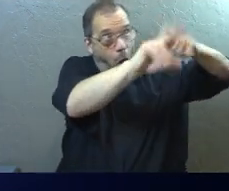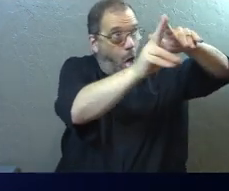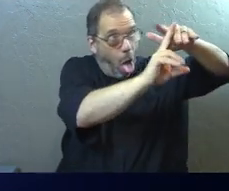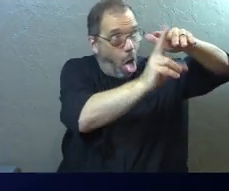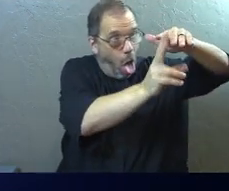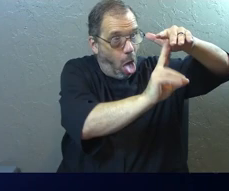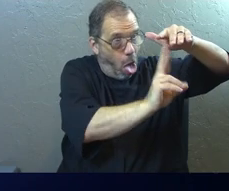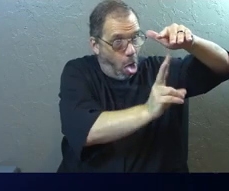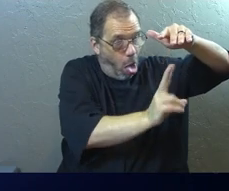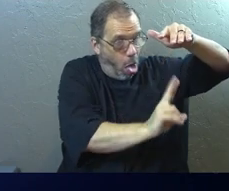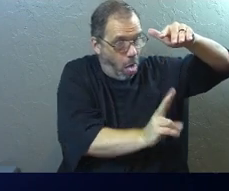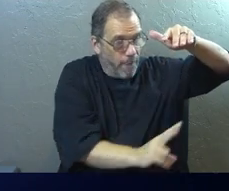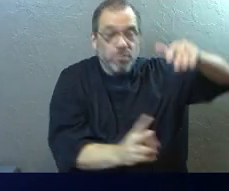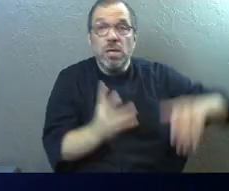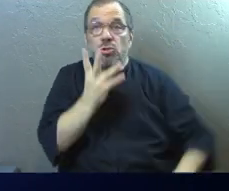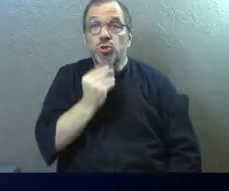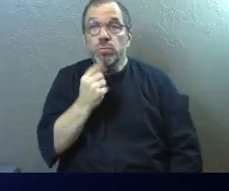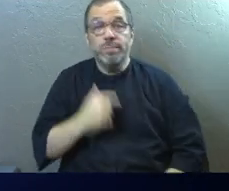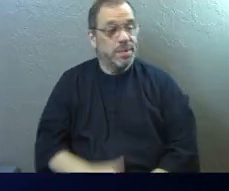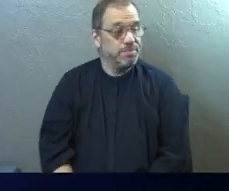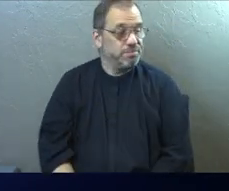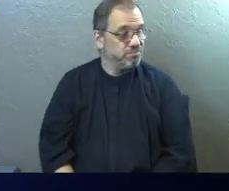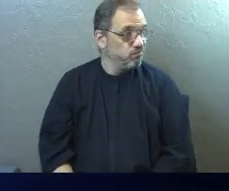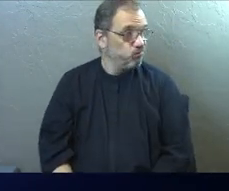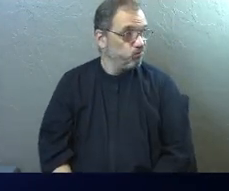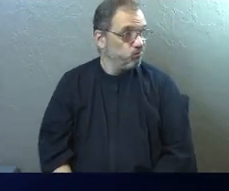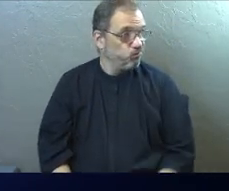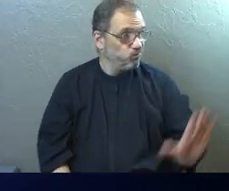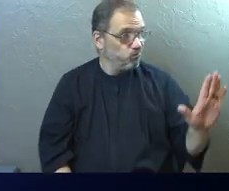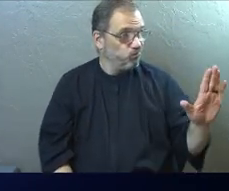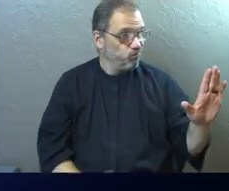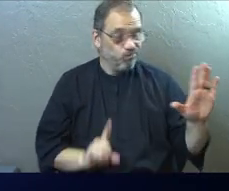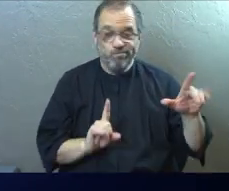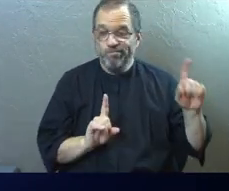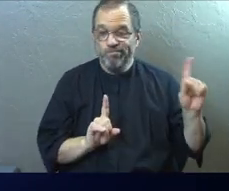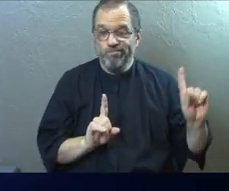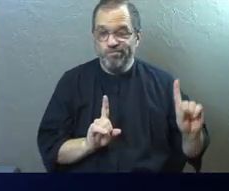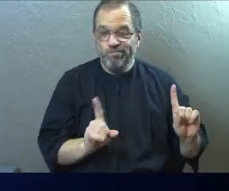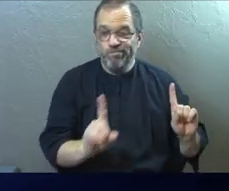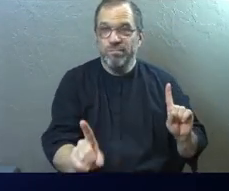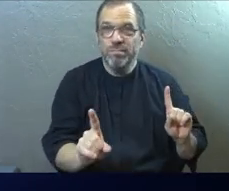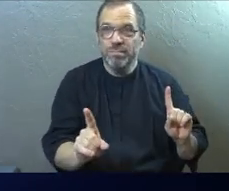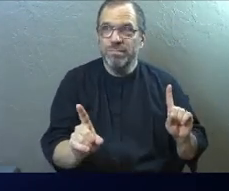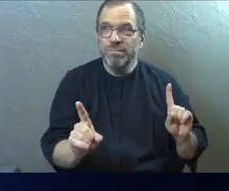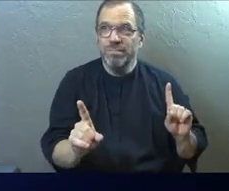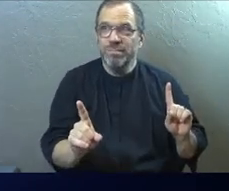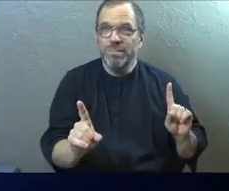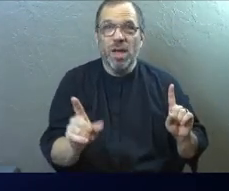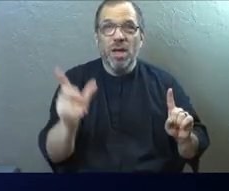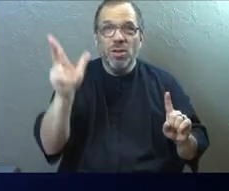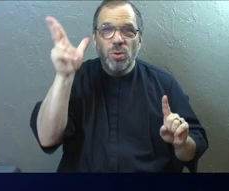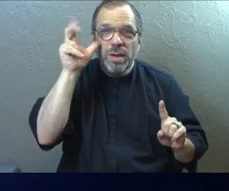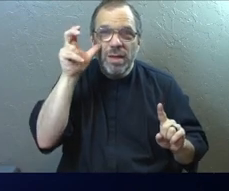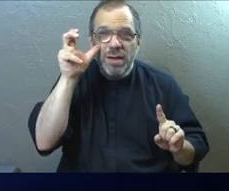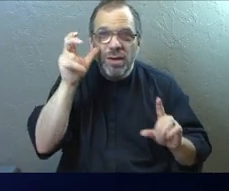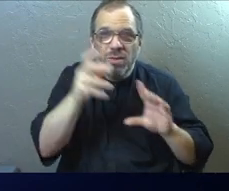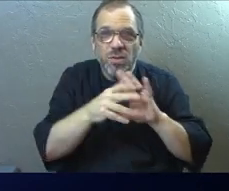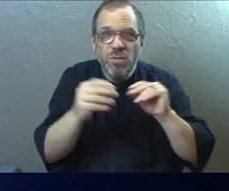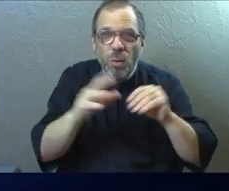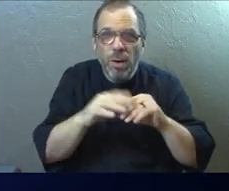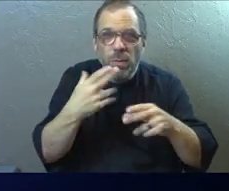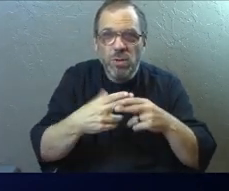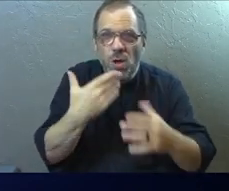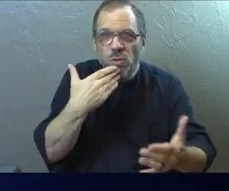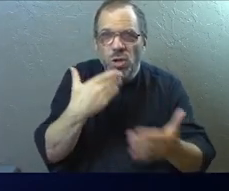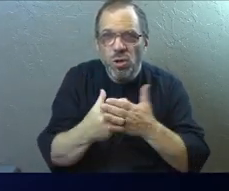the sea, as a Jewish person, I get to walk by. Some of you guys are hearing echoes of the good Samaritan that Jesus